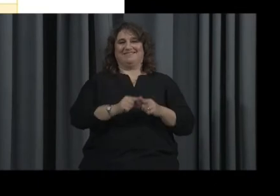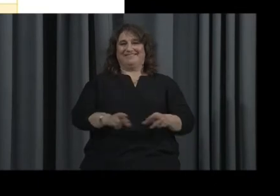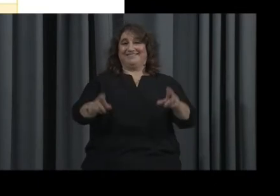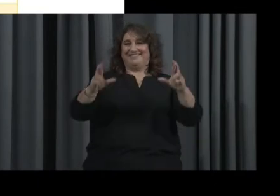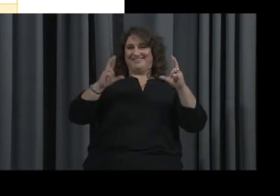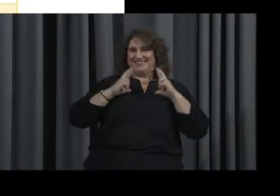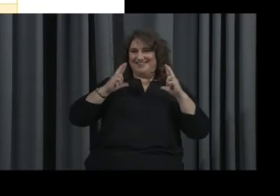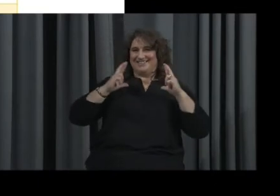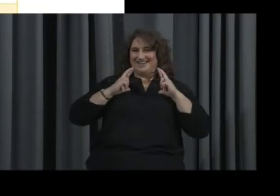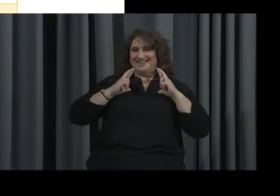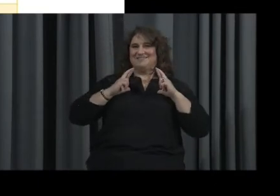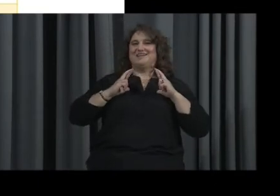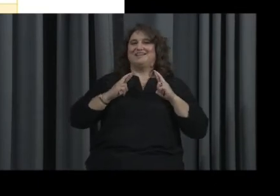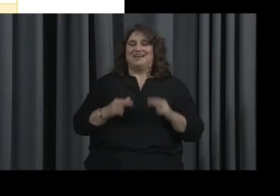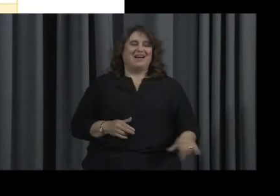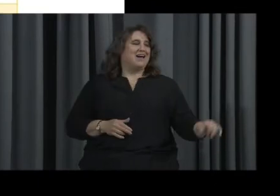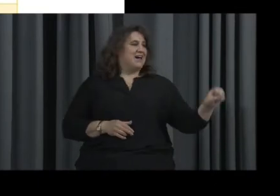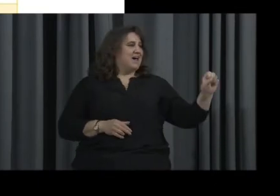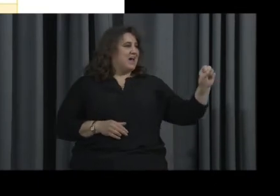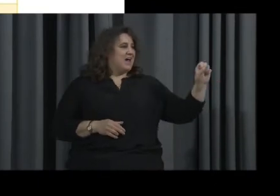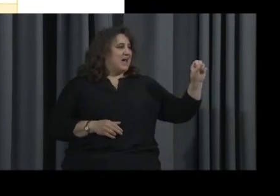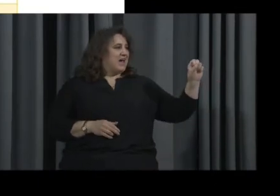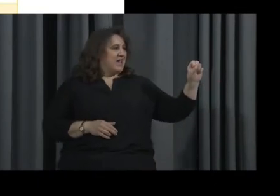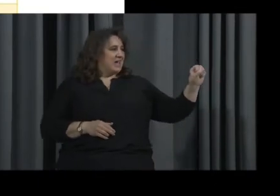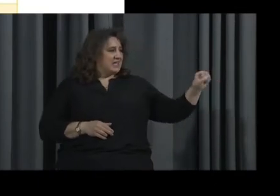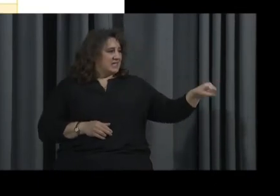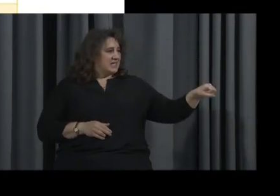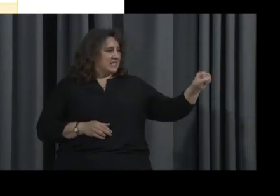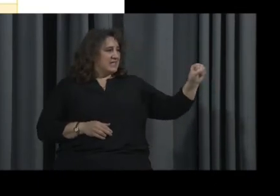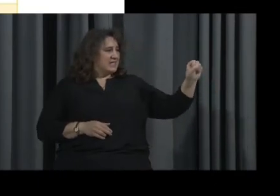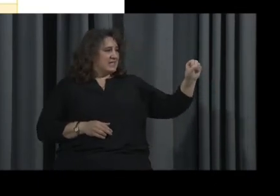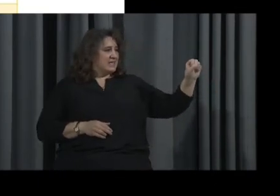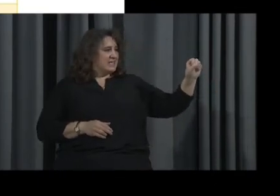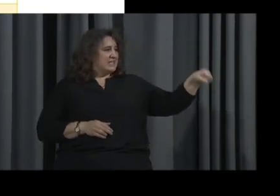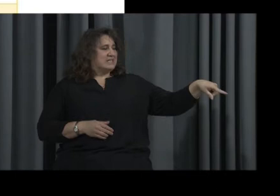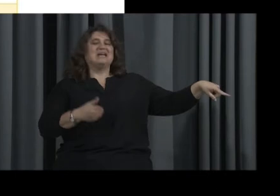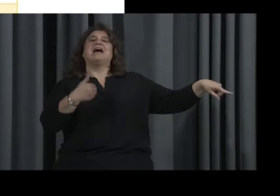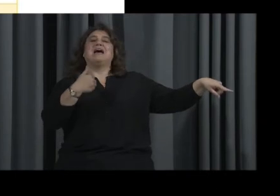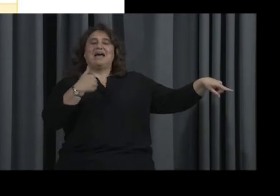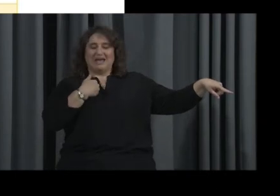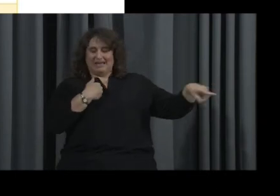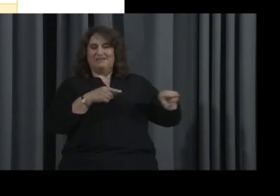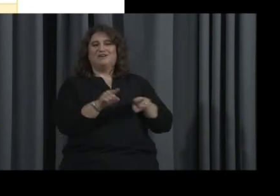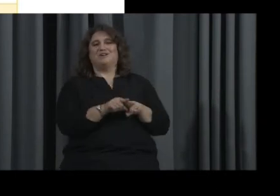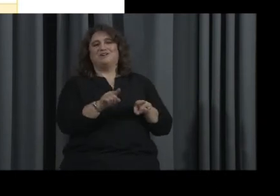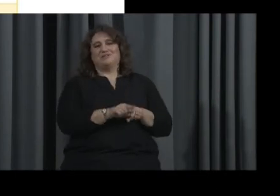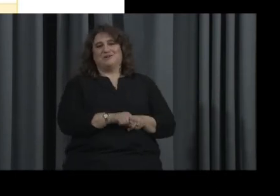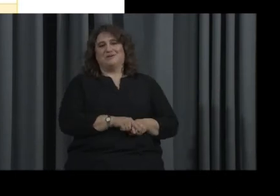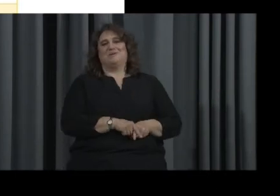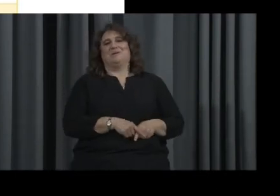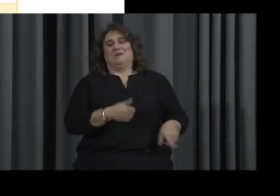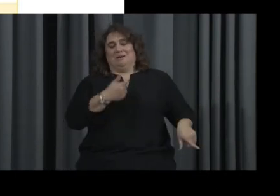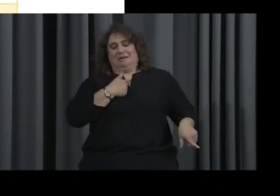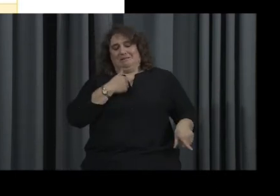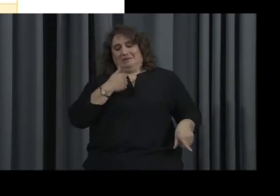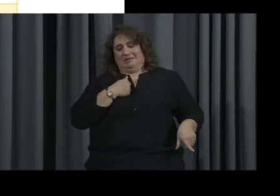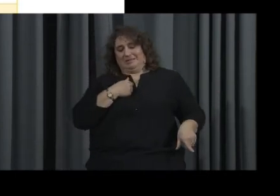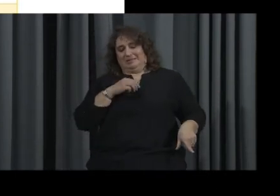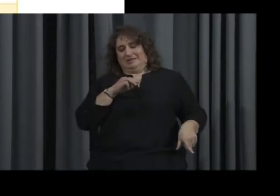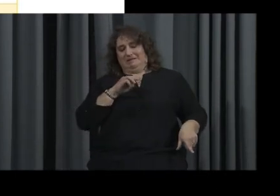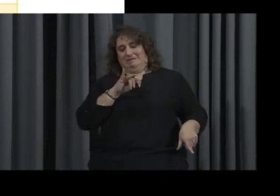Got me. Okay. I think I got that on my list, so I'm going to have to mark that off. Oh.